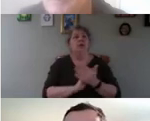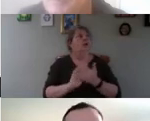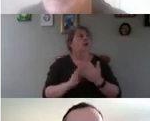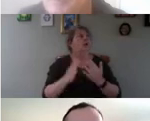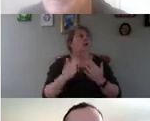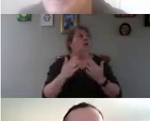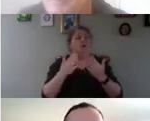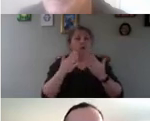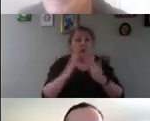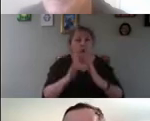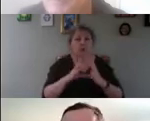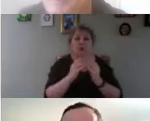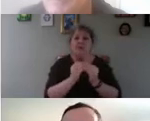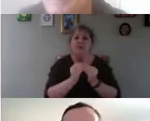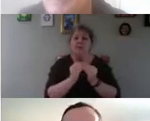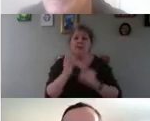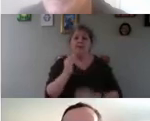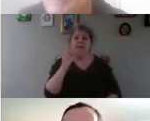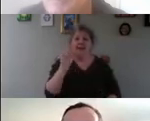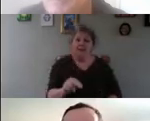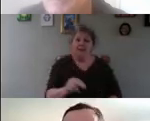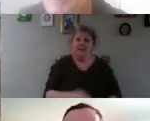something there if I if I can